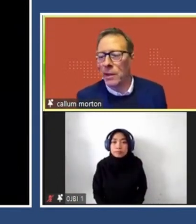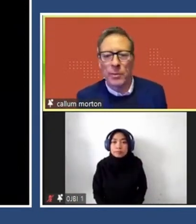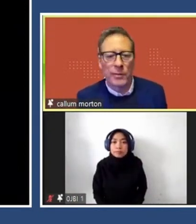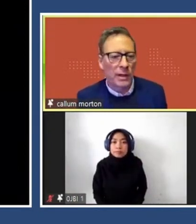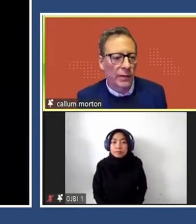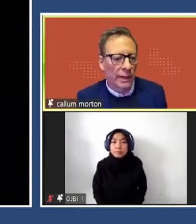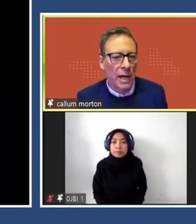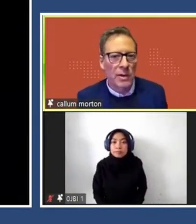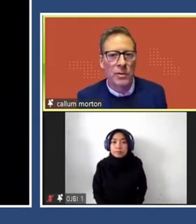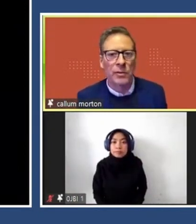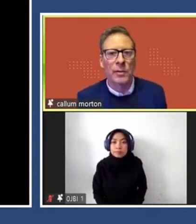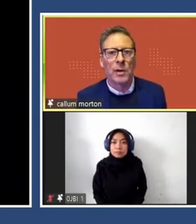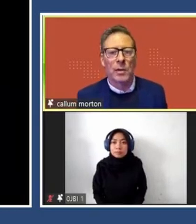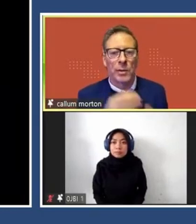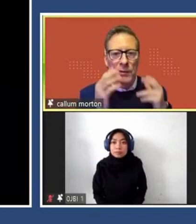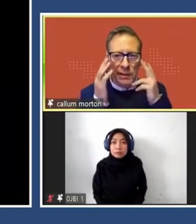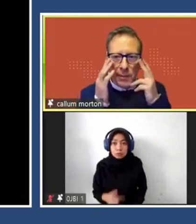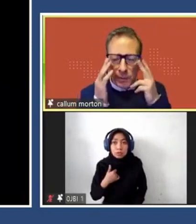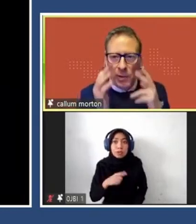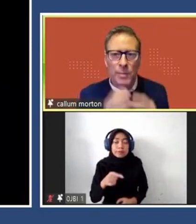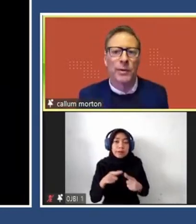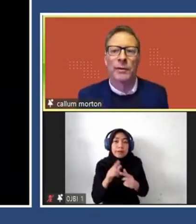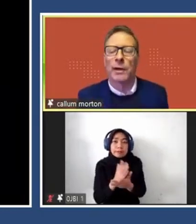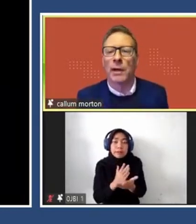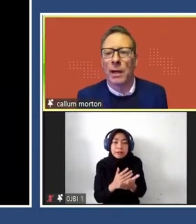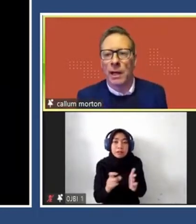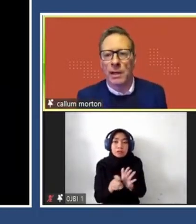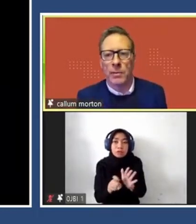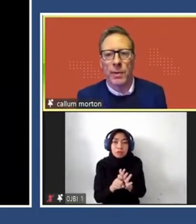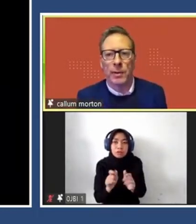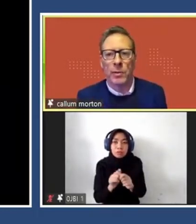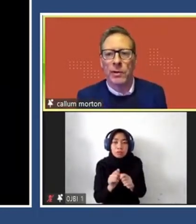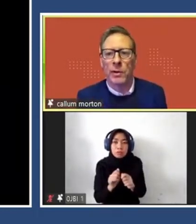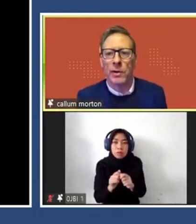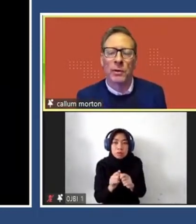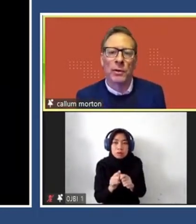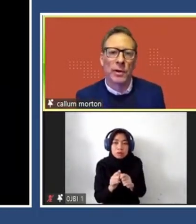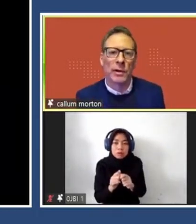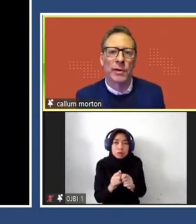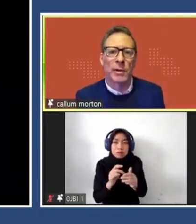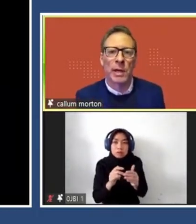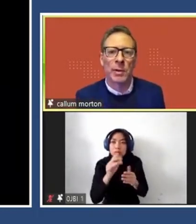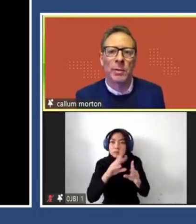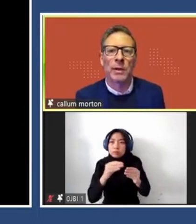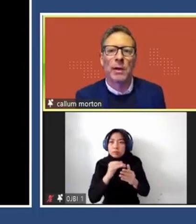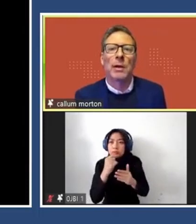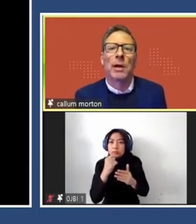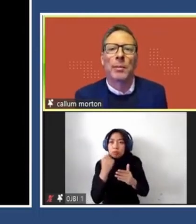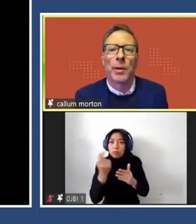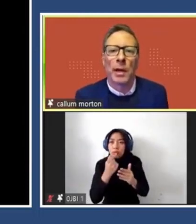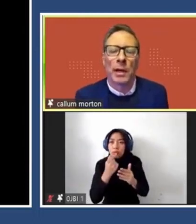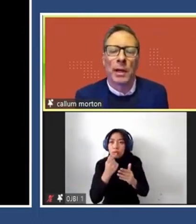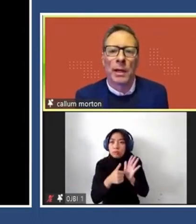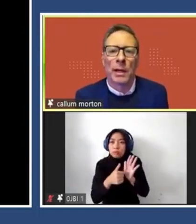worked on a number of significant occasions. We have an example at the moment of a large public work that's going on alongside a freeway in Melbourne